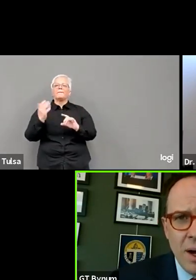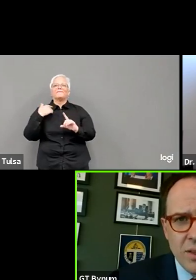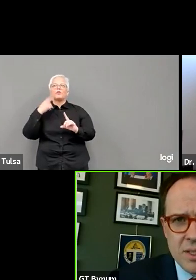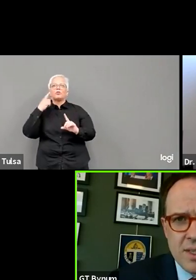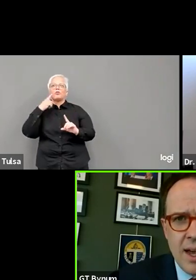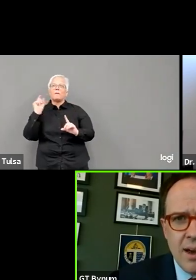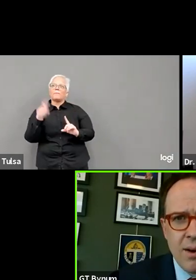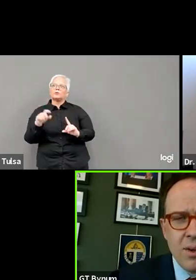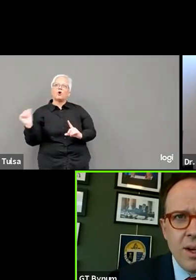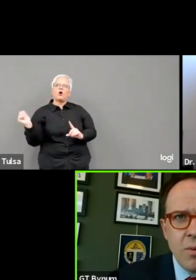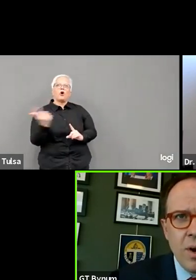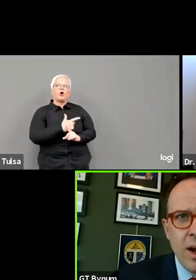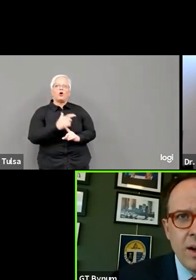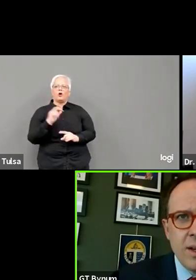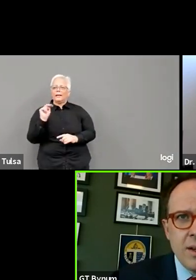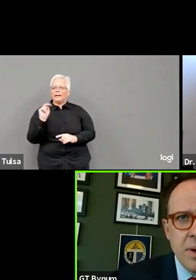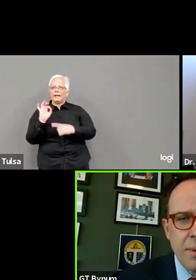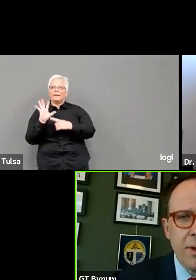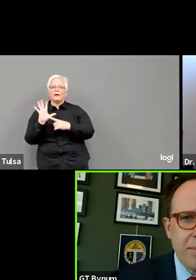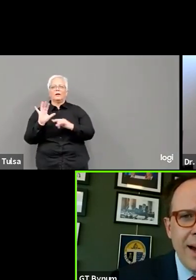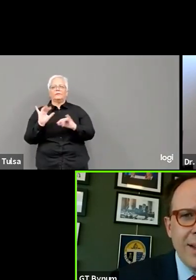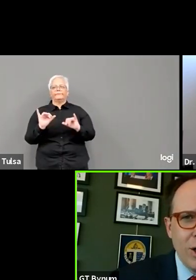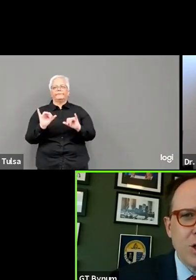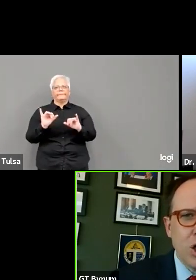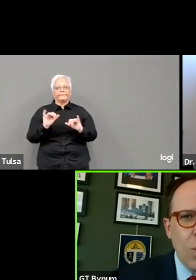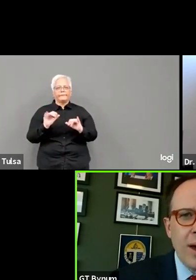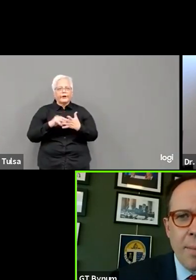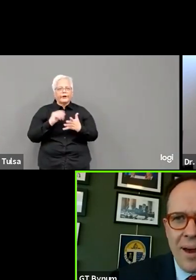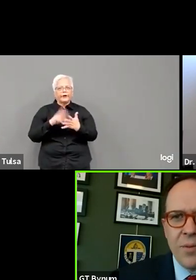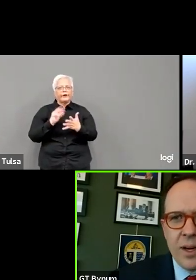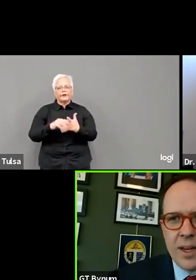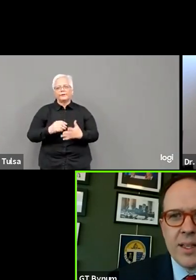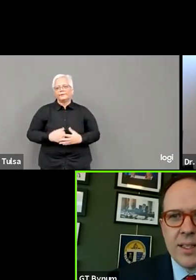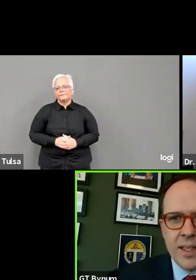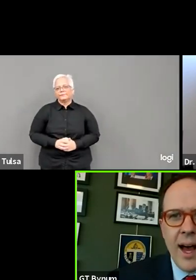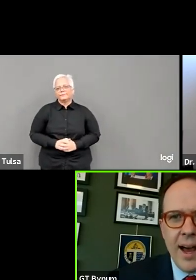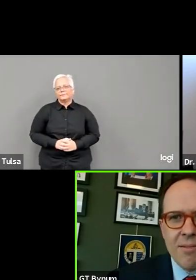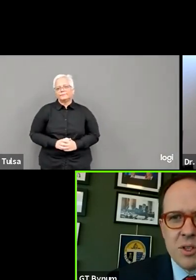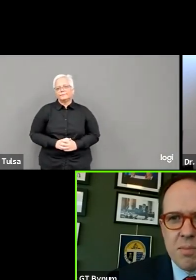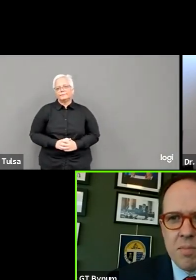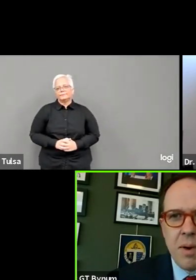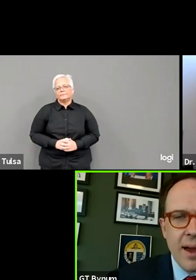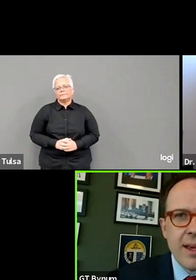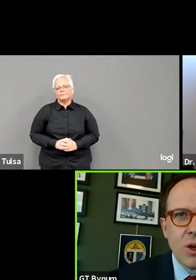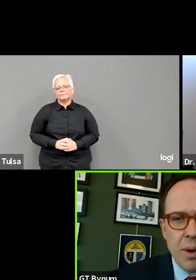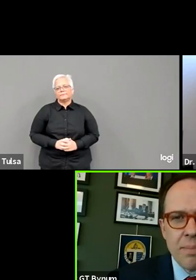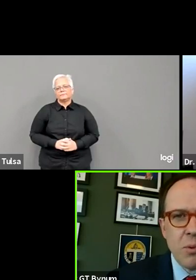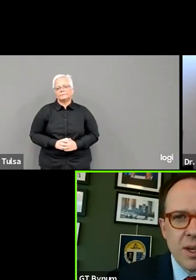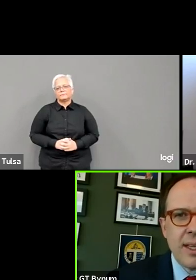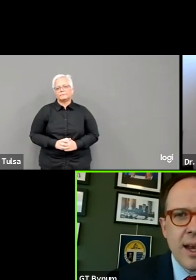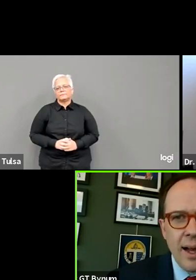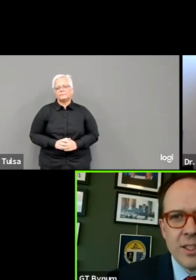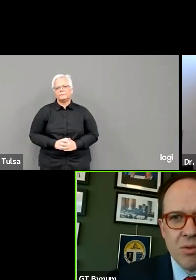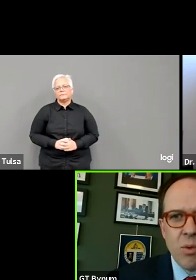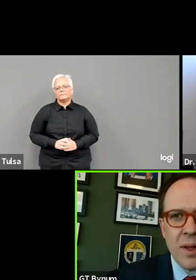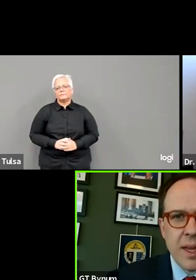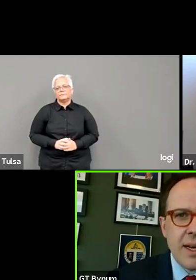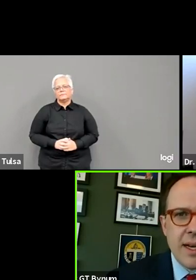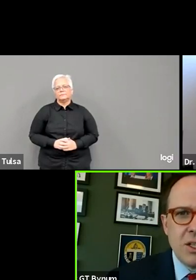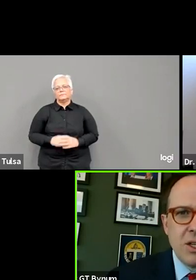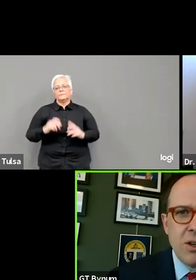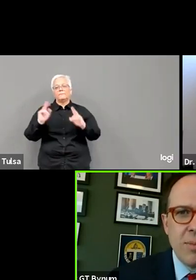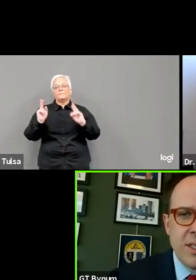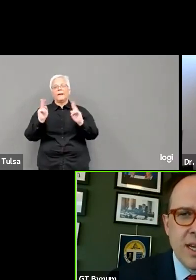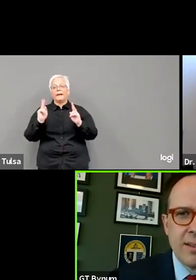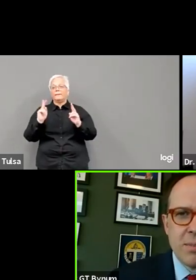months now where people are by and large going about their daily lives, but equipped with the knowledge of what